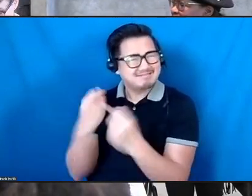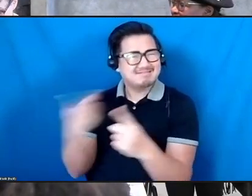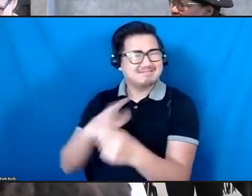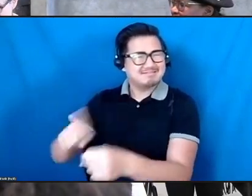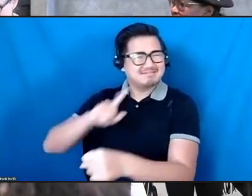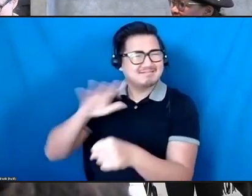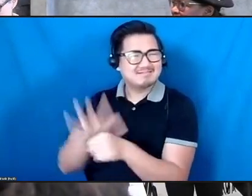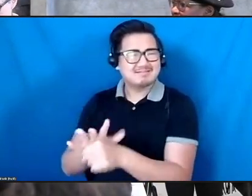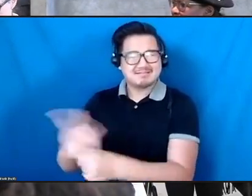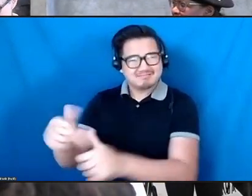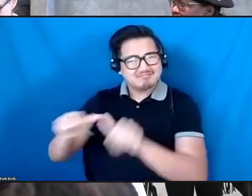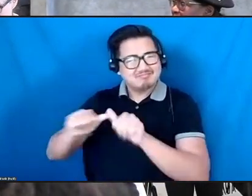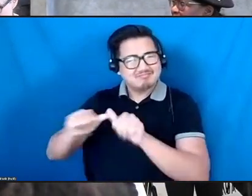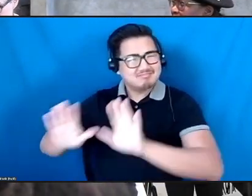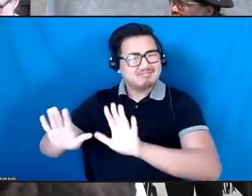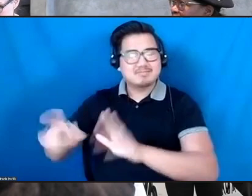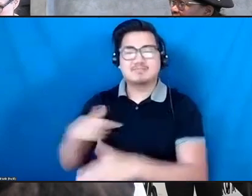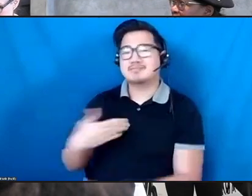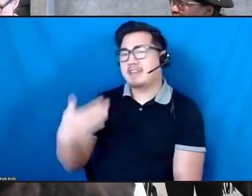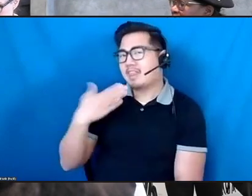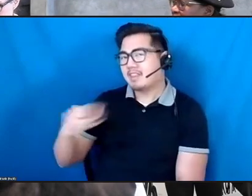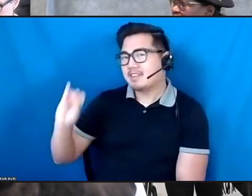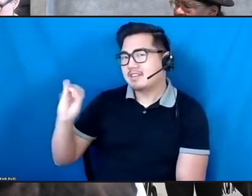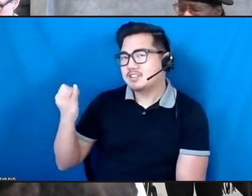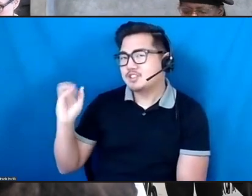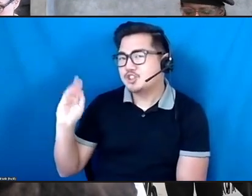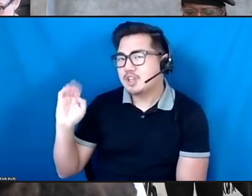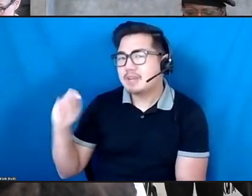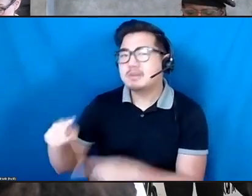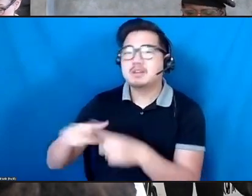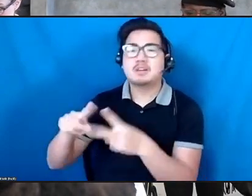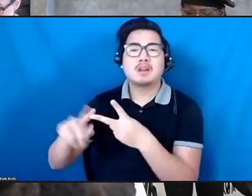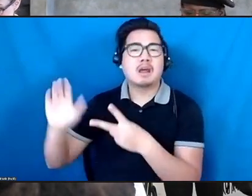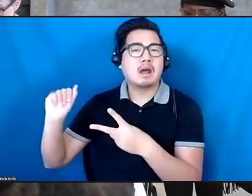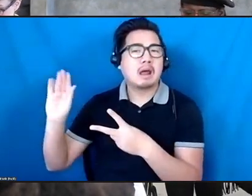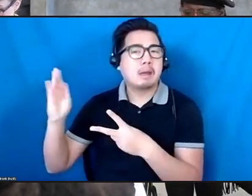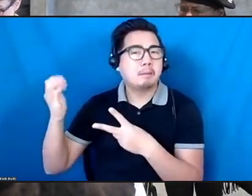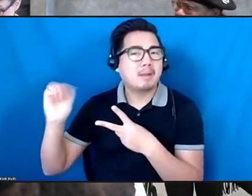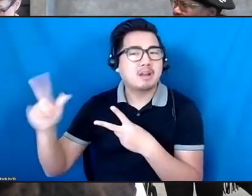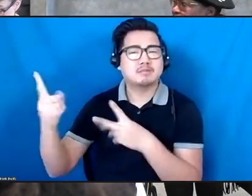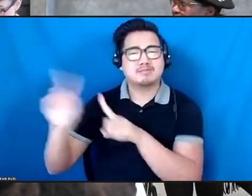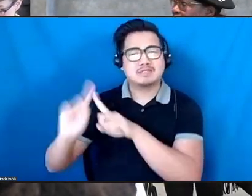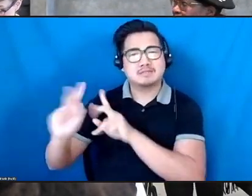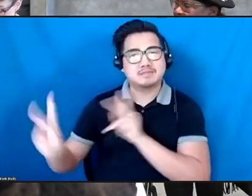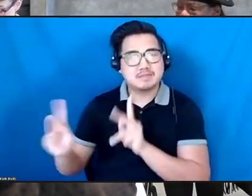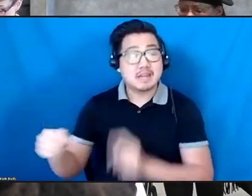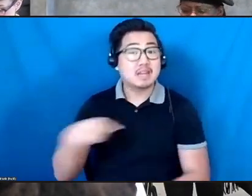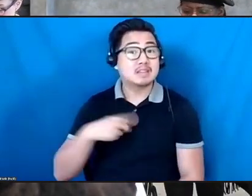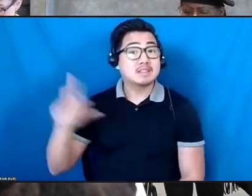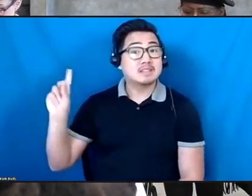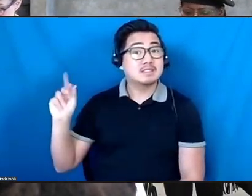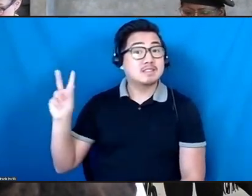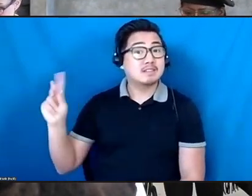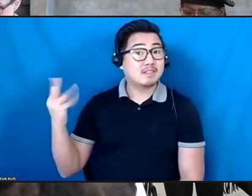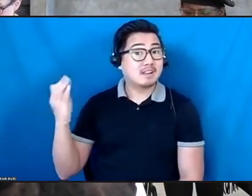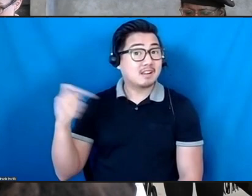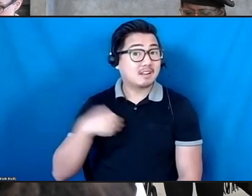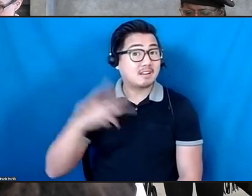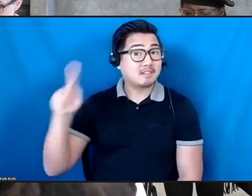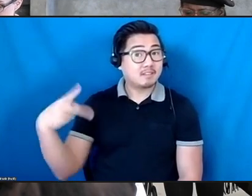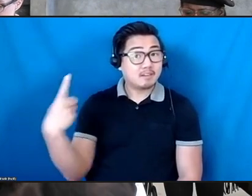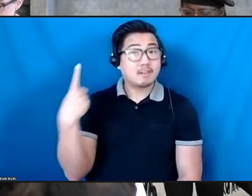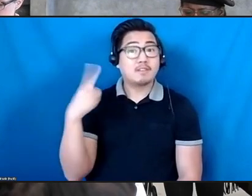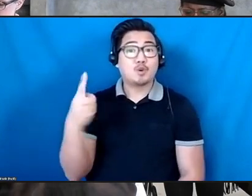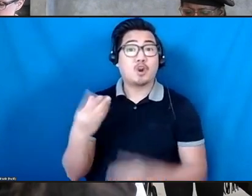So thank you to Jamie and Abigail and many others who are responsible there. I am David House. I am the Vice President of the Office of the Arts at